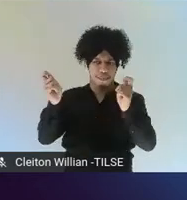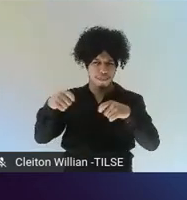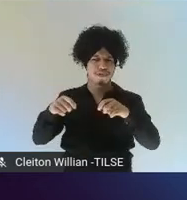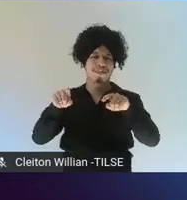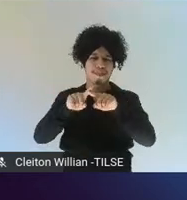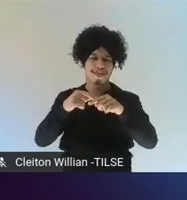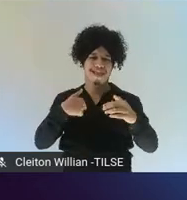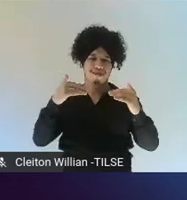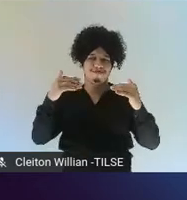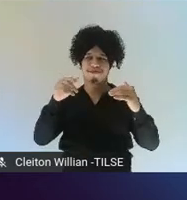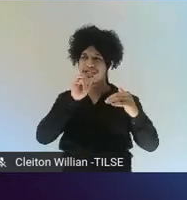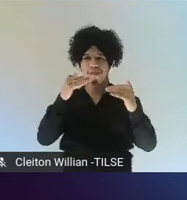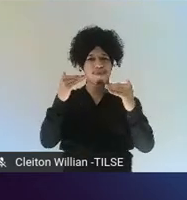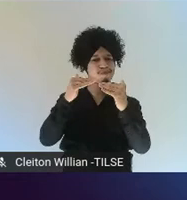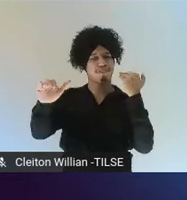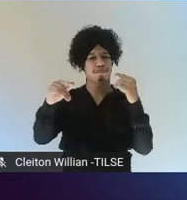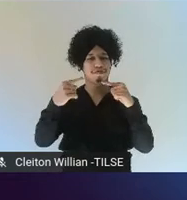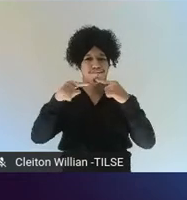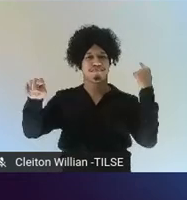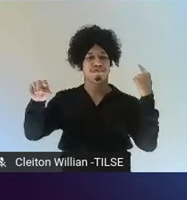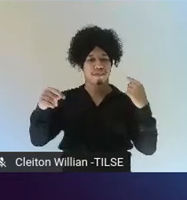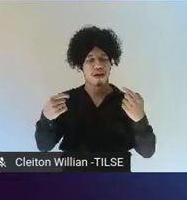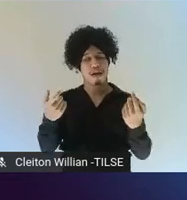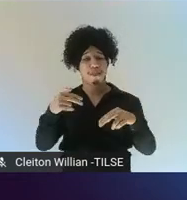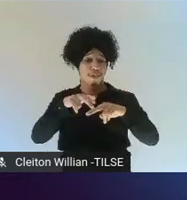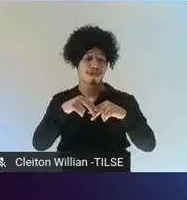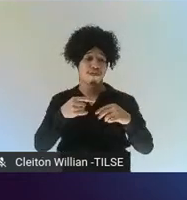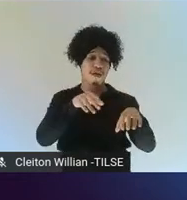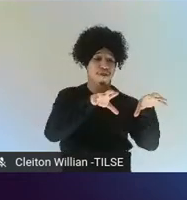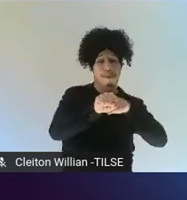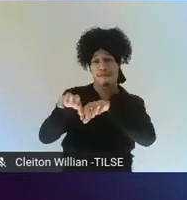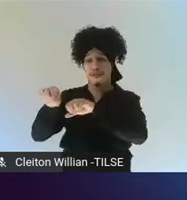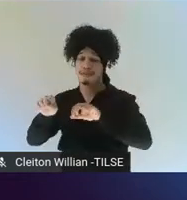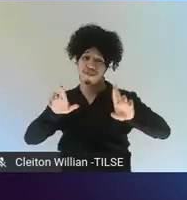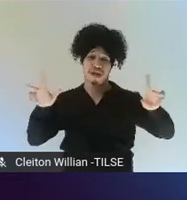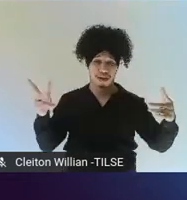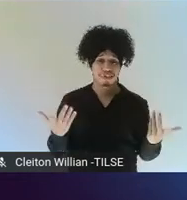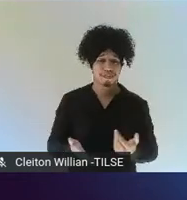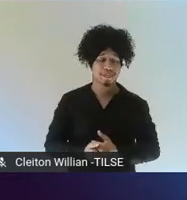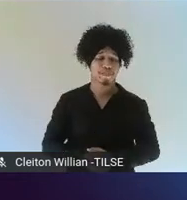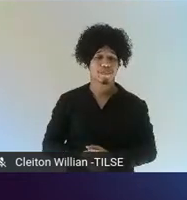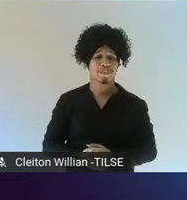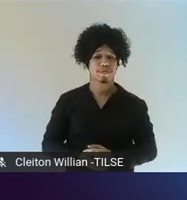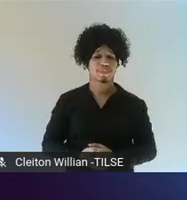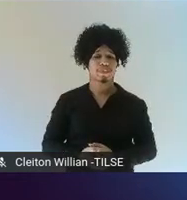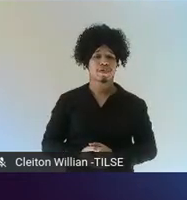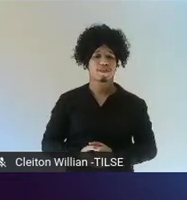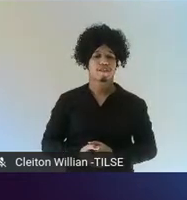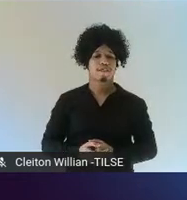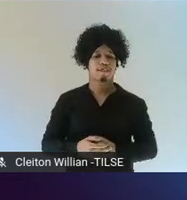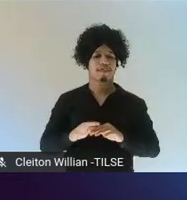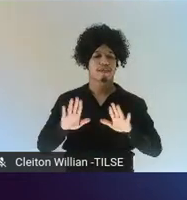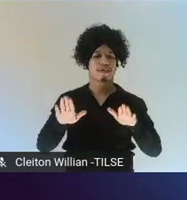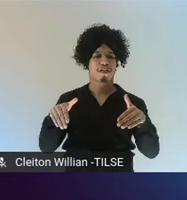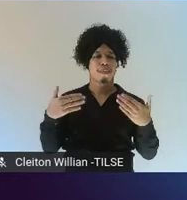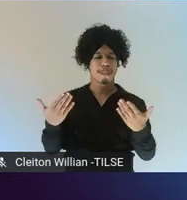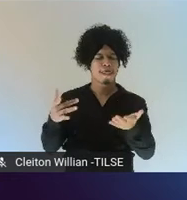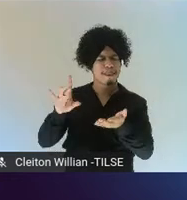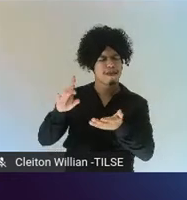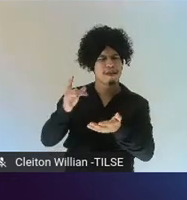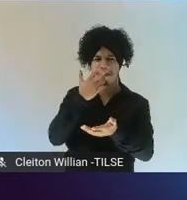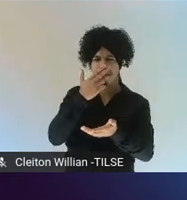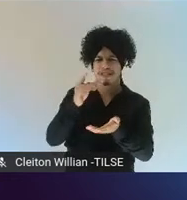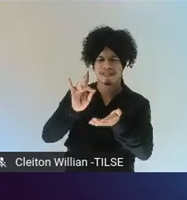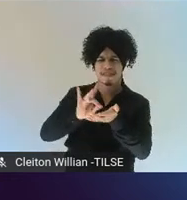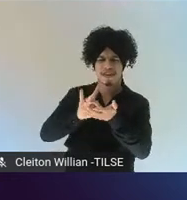is expensive. got two teachers instead of one. And it's also not something that's very well established at Spanish